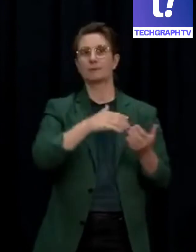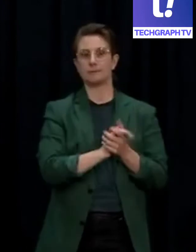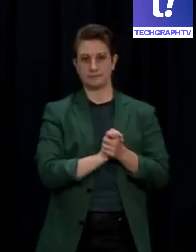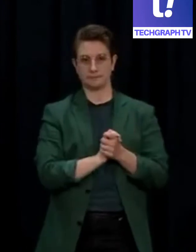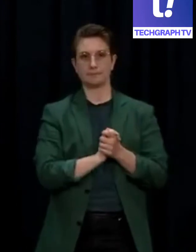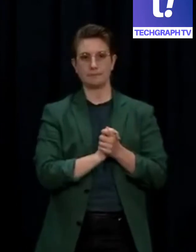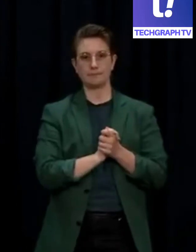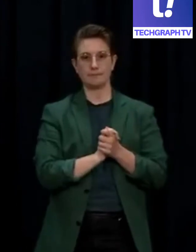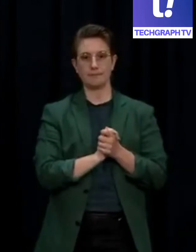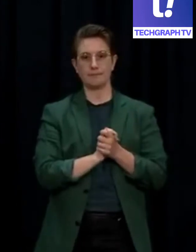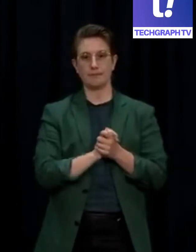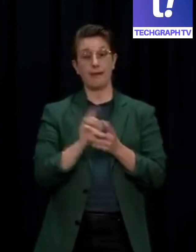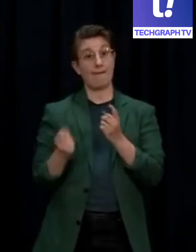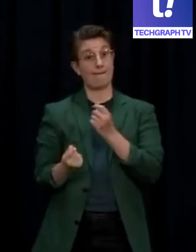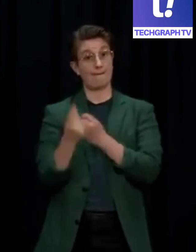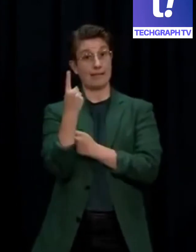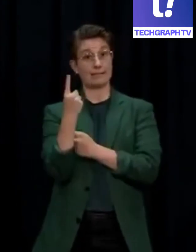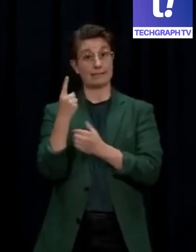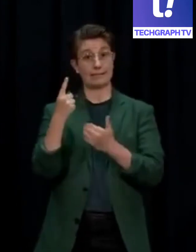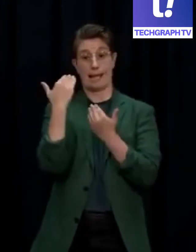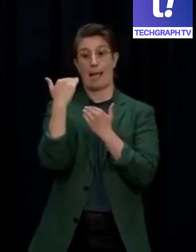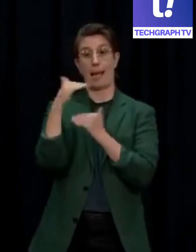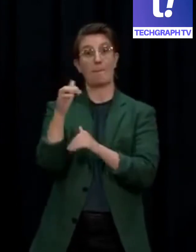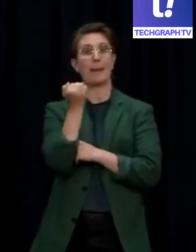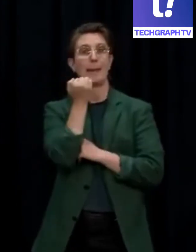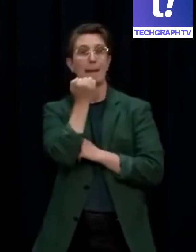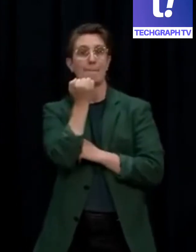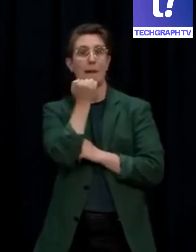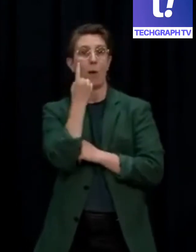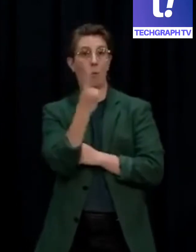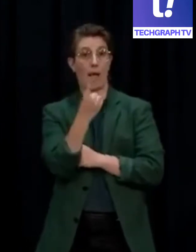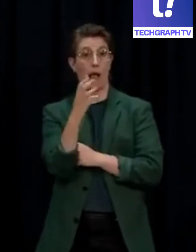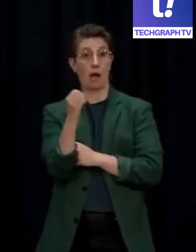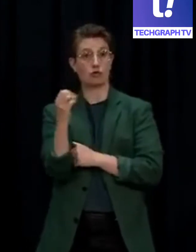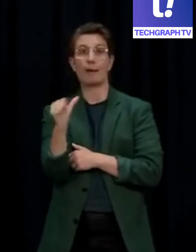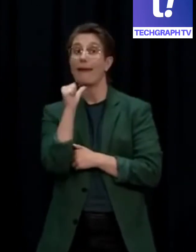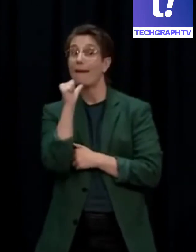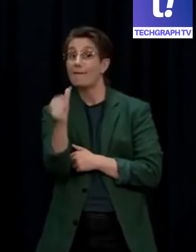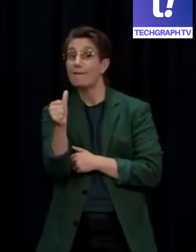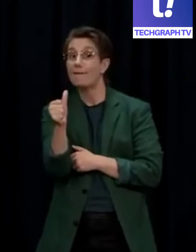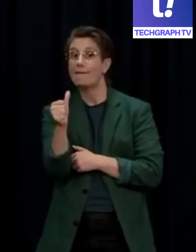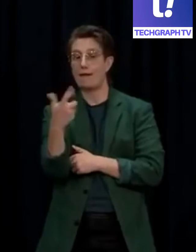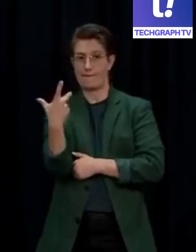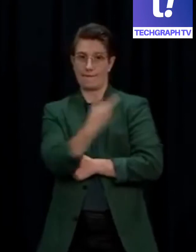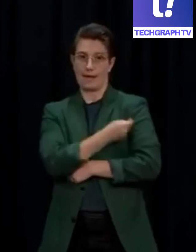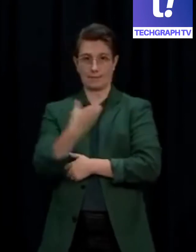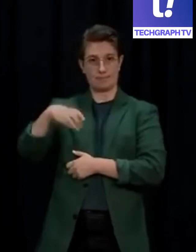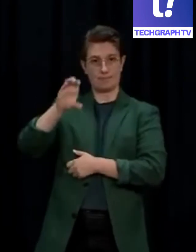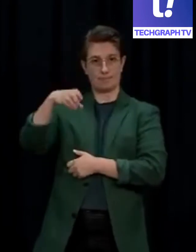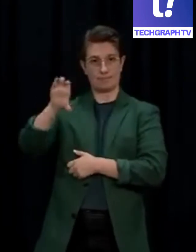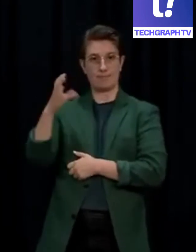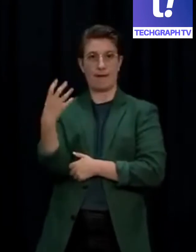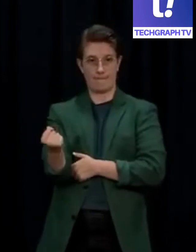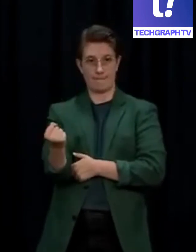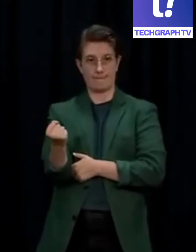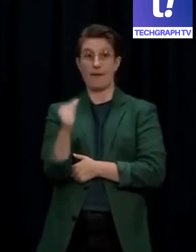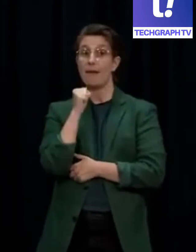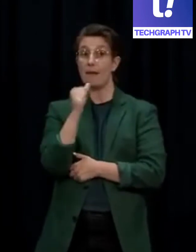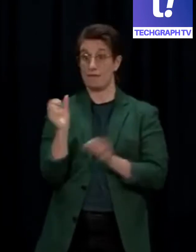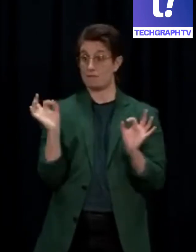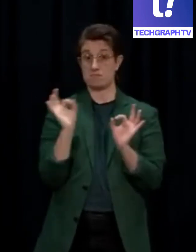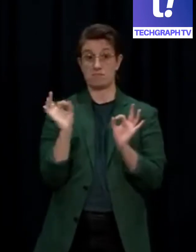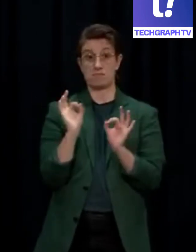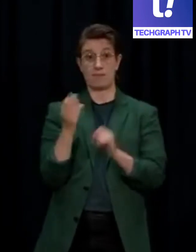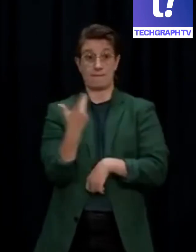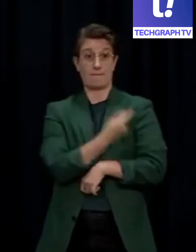people at an event are not vaccinated, that reduces further to 25. In retail and public places like libraries and